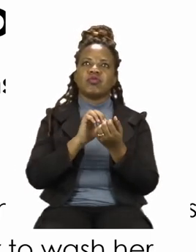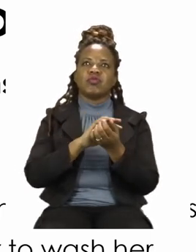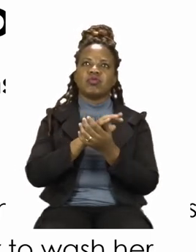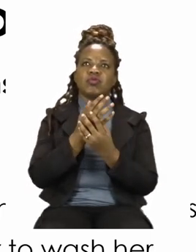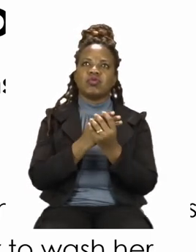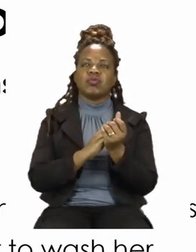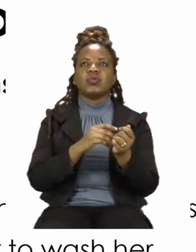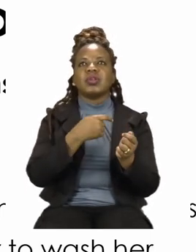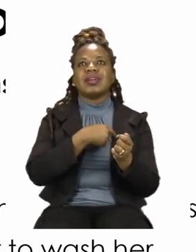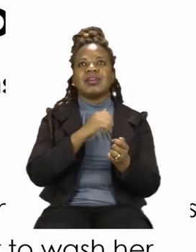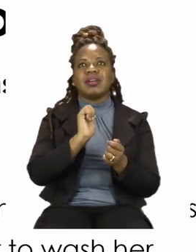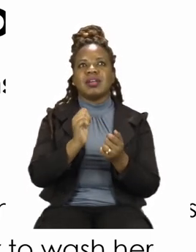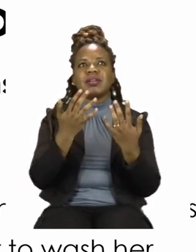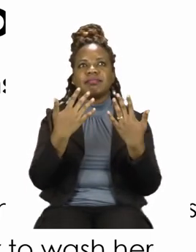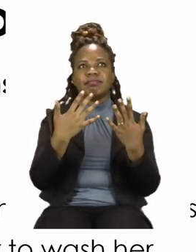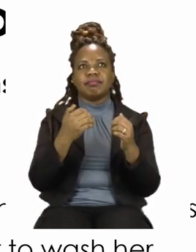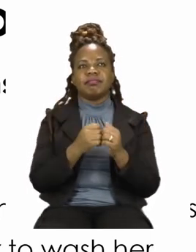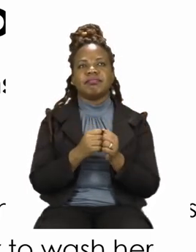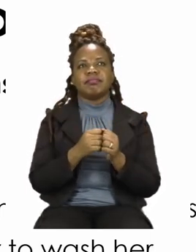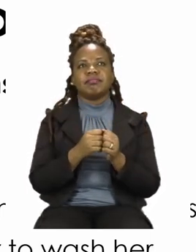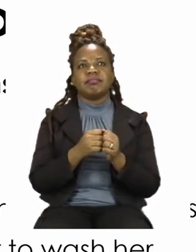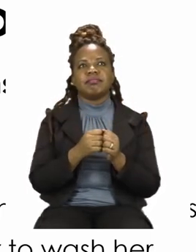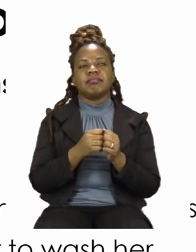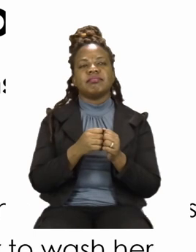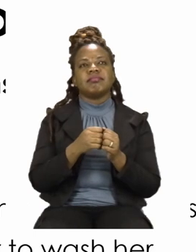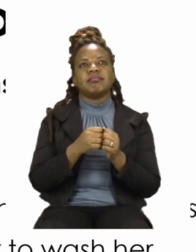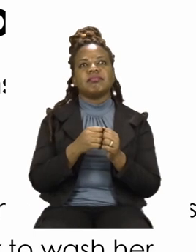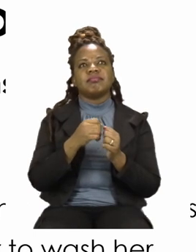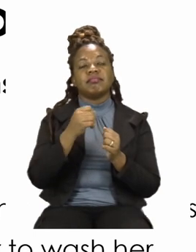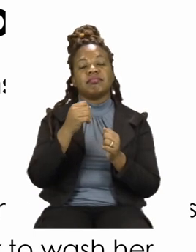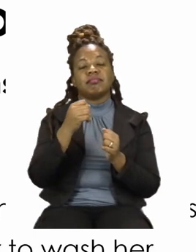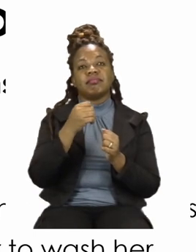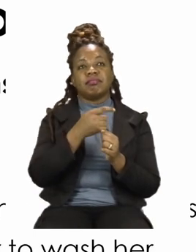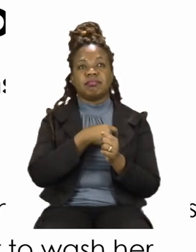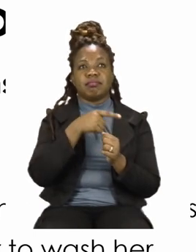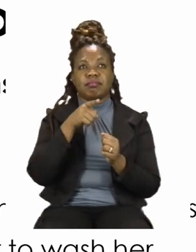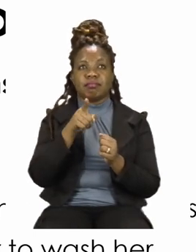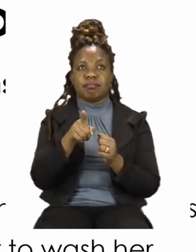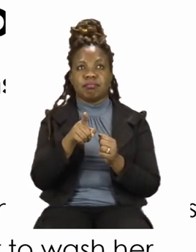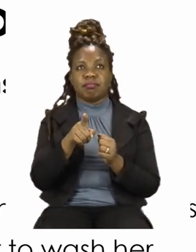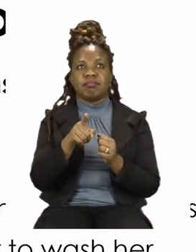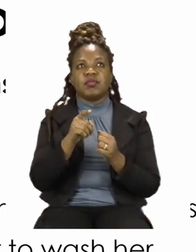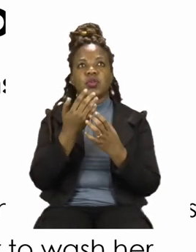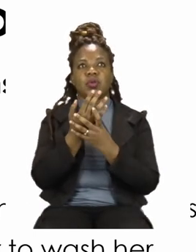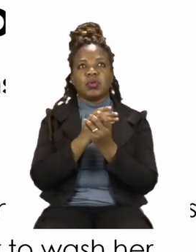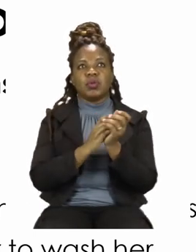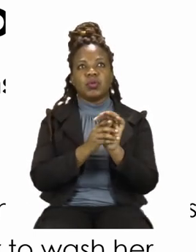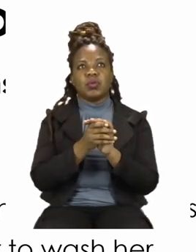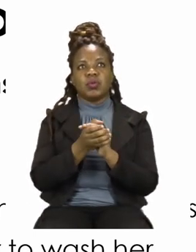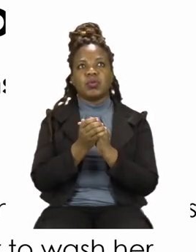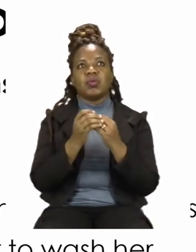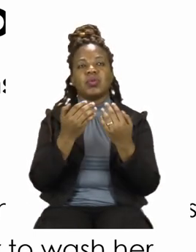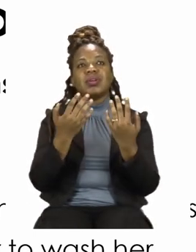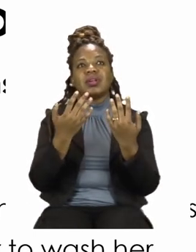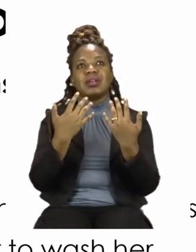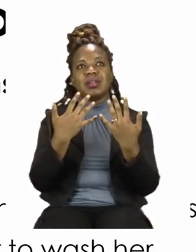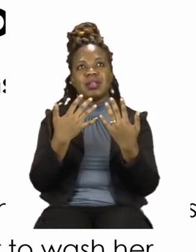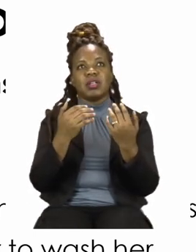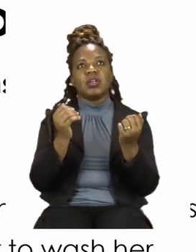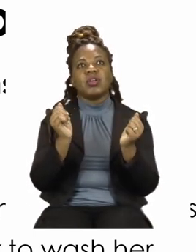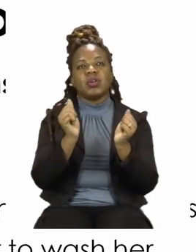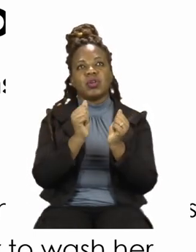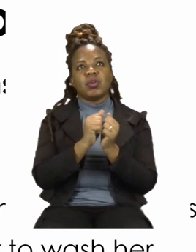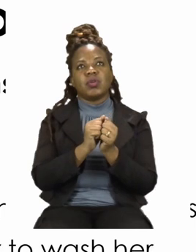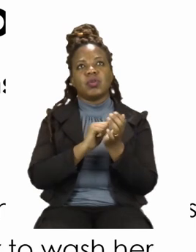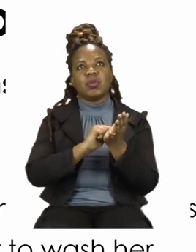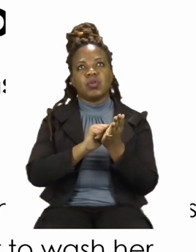washes her hands with soap and water. She uses soap and water to